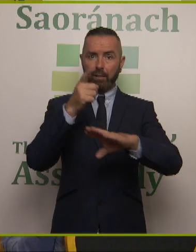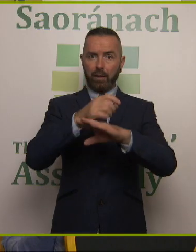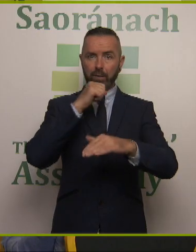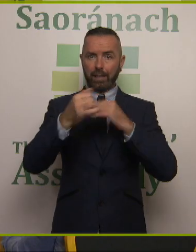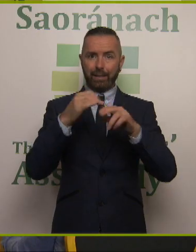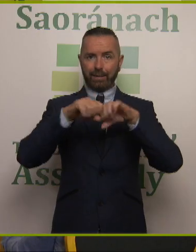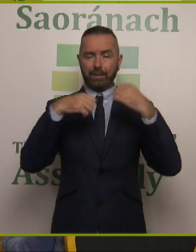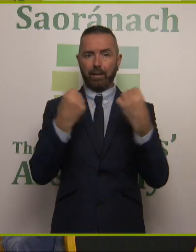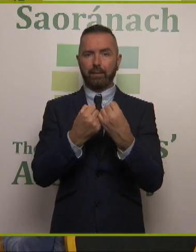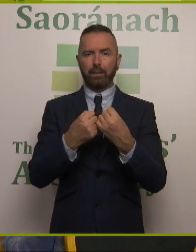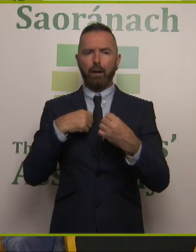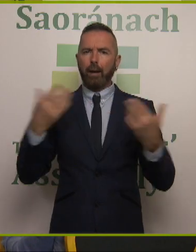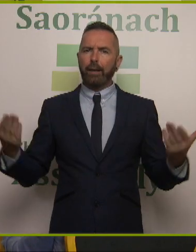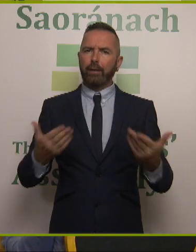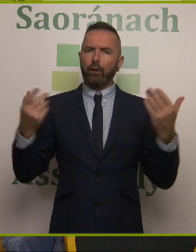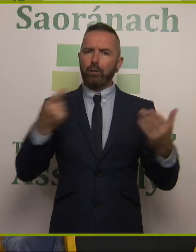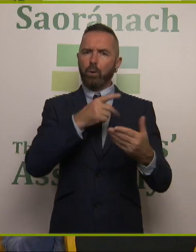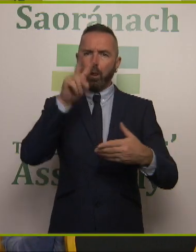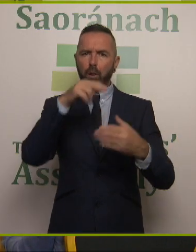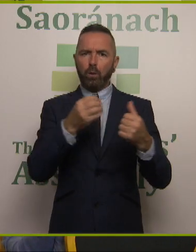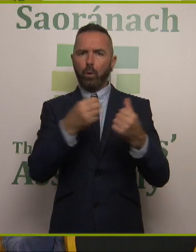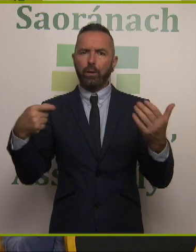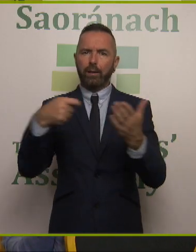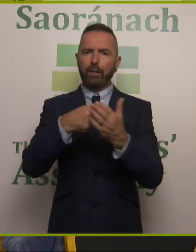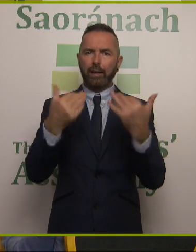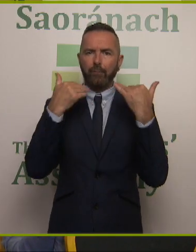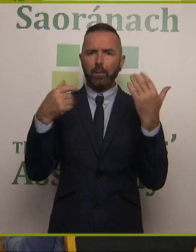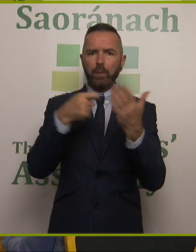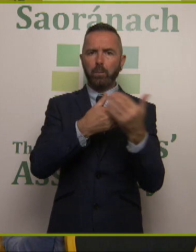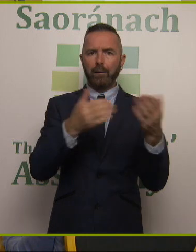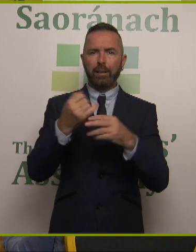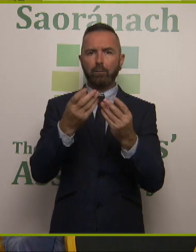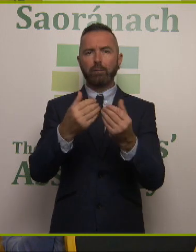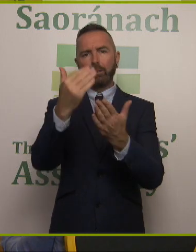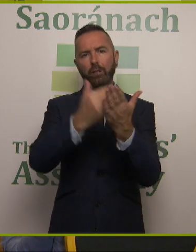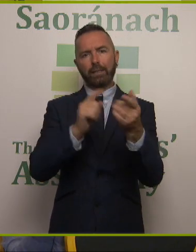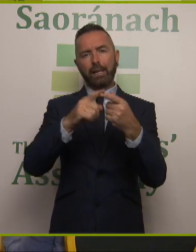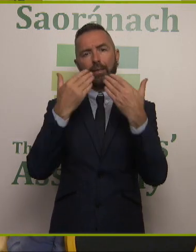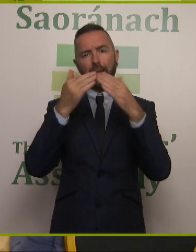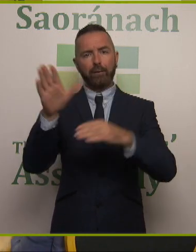I encourage you to look at the additional material provided in the resources list and thank you very much for listening.